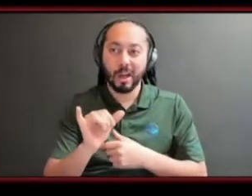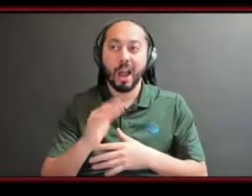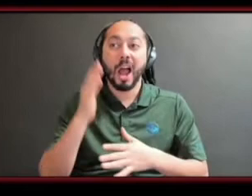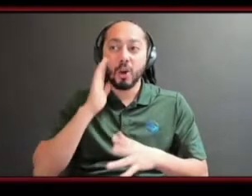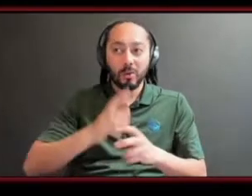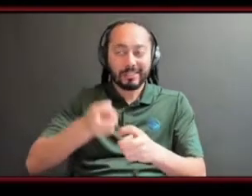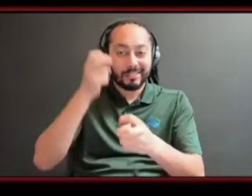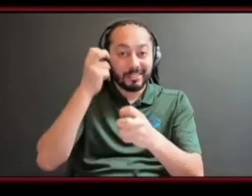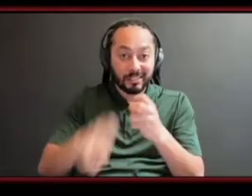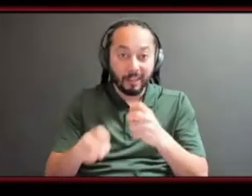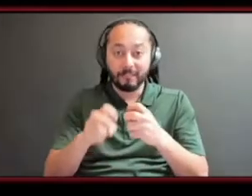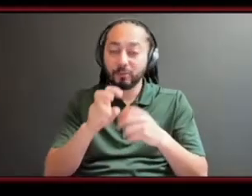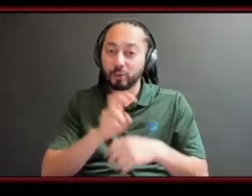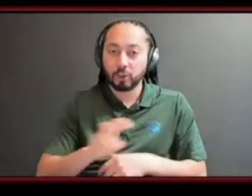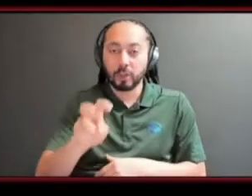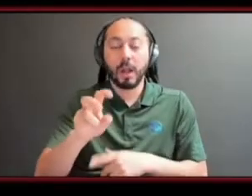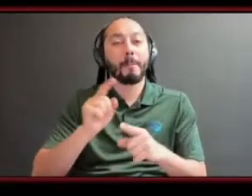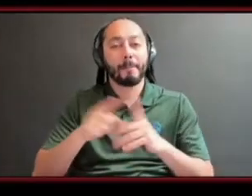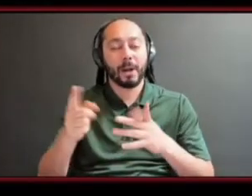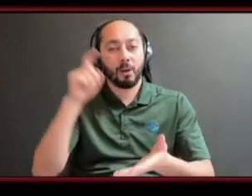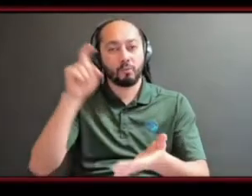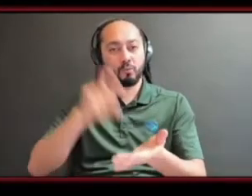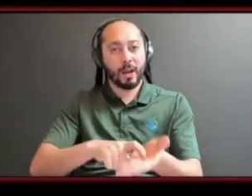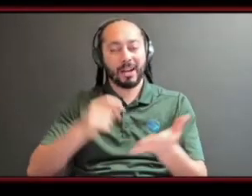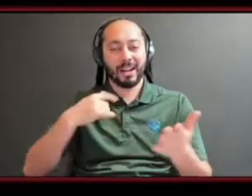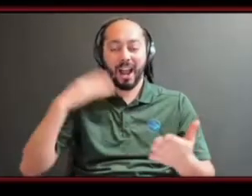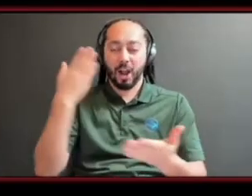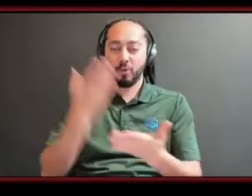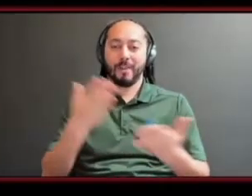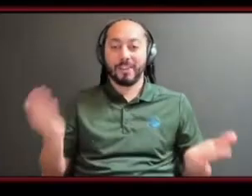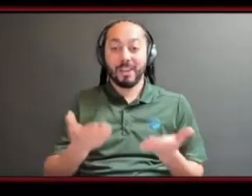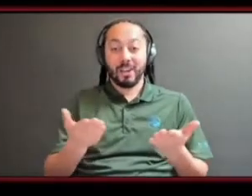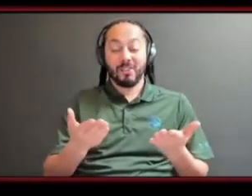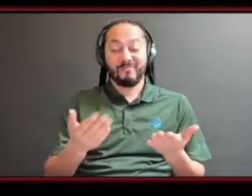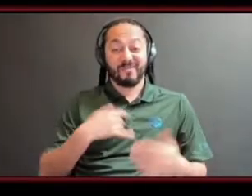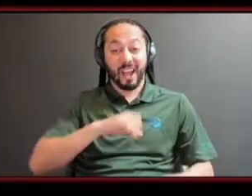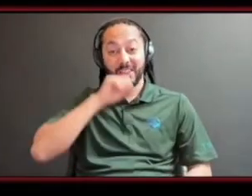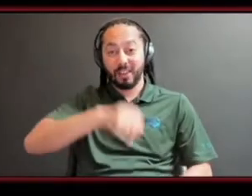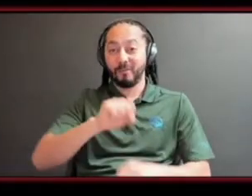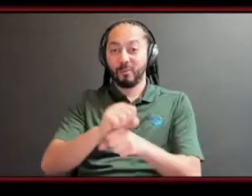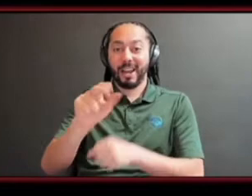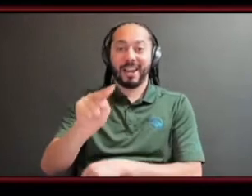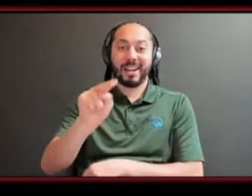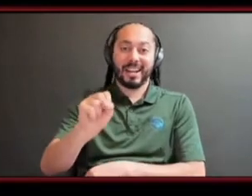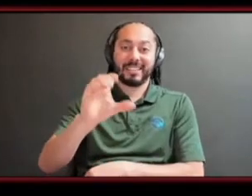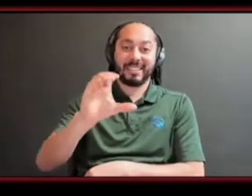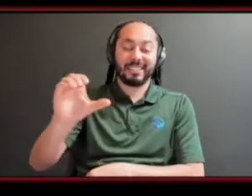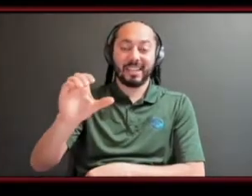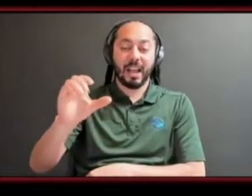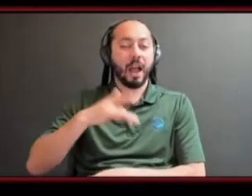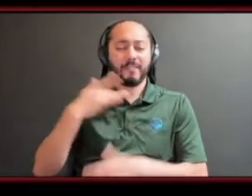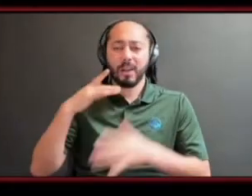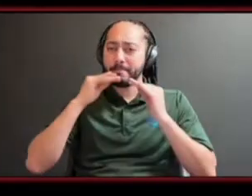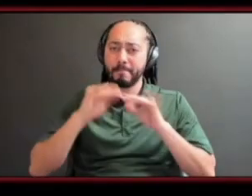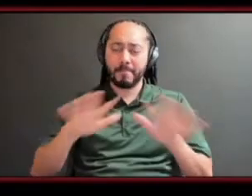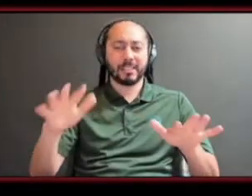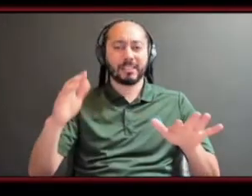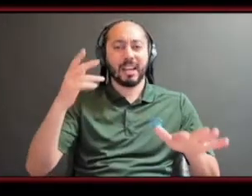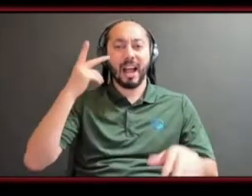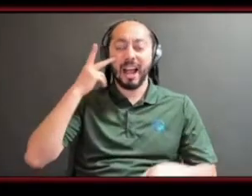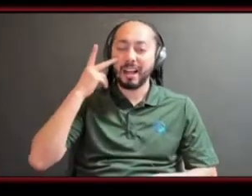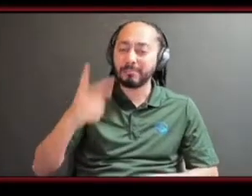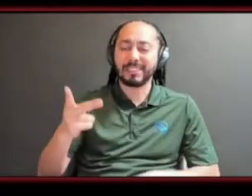bring me here um that's one of the reasons i love working for nsdc it has blessed me to see students dream take hold and take flight